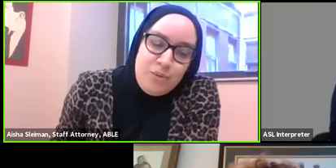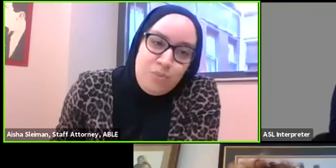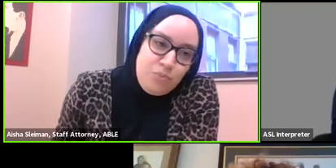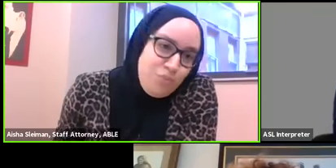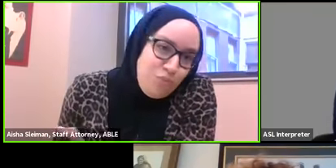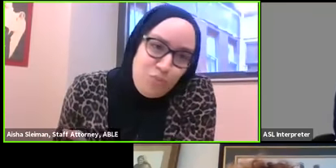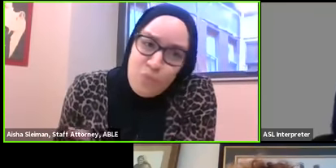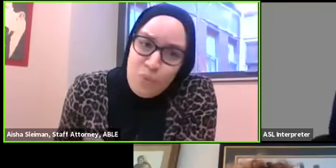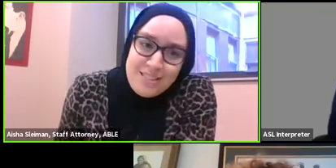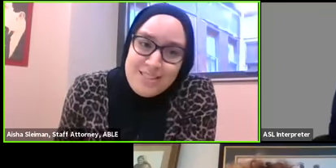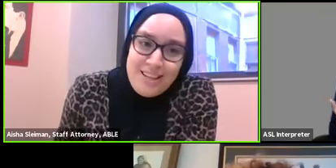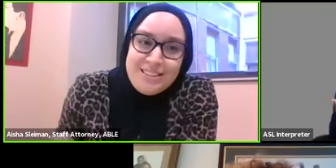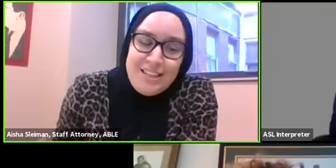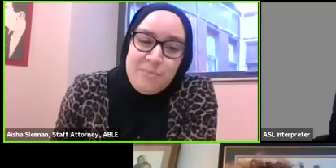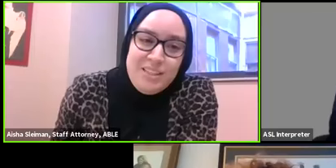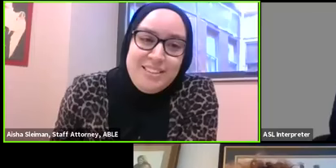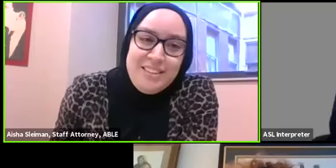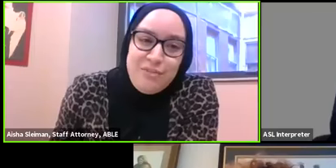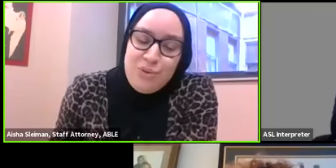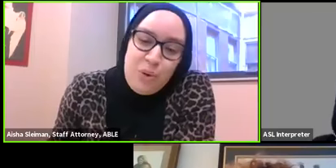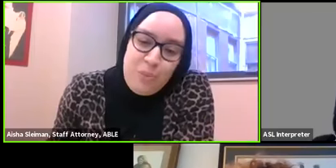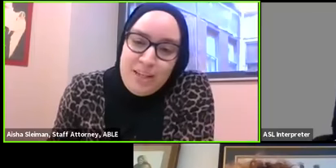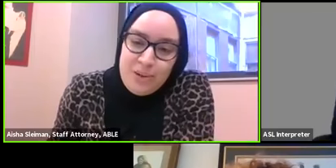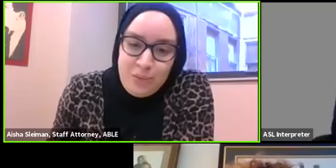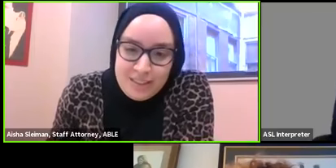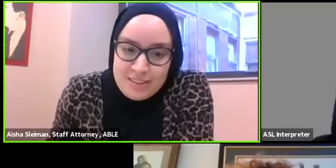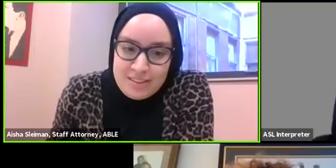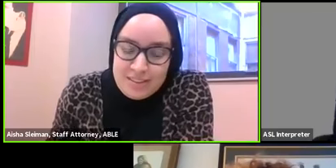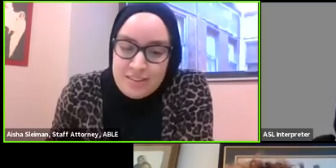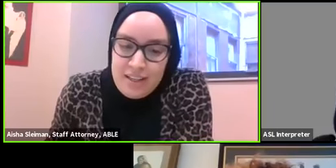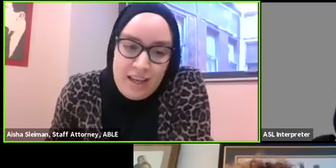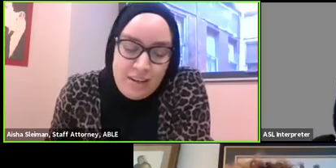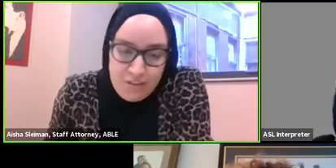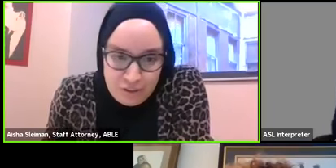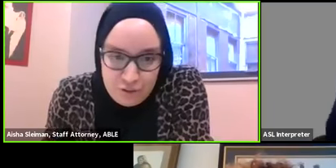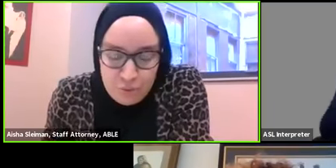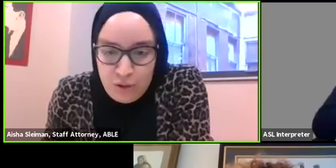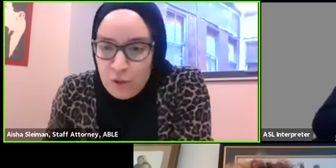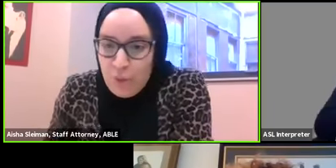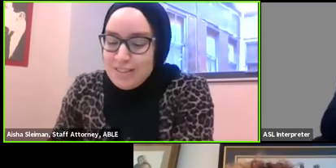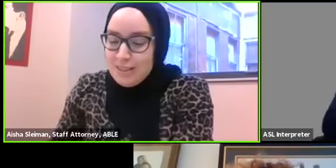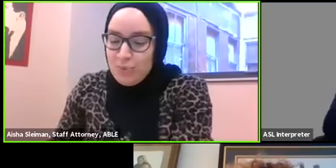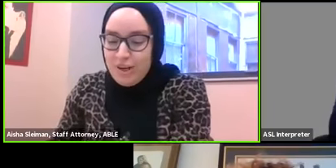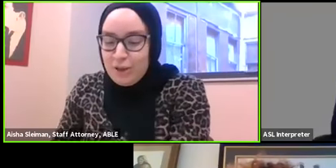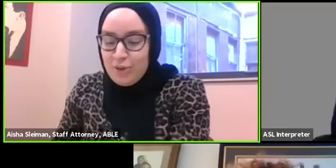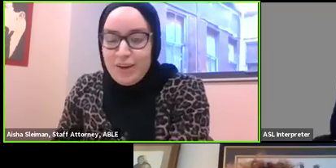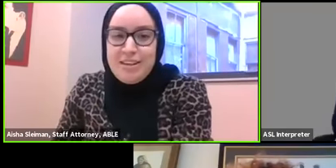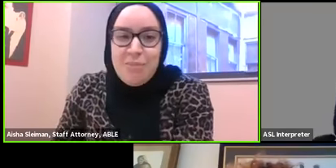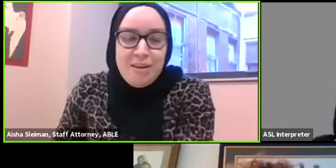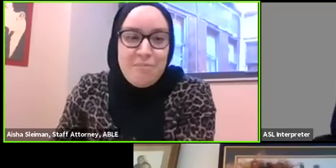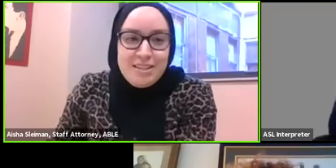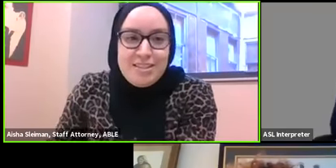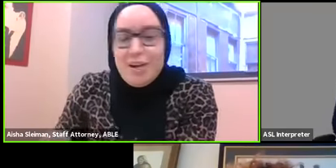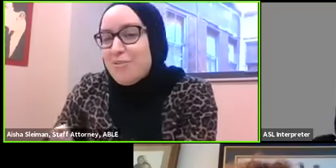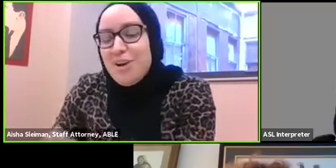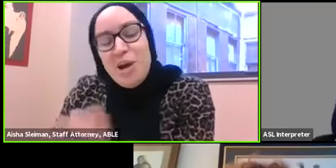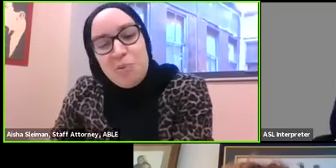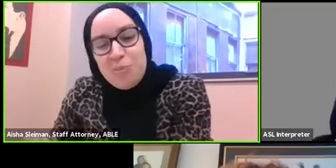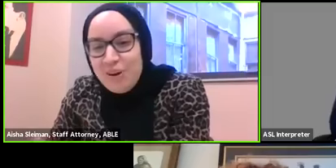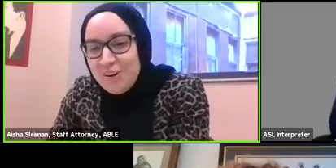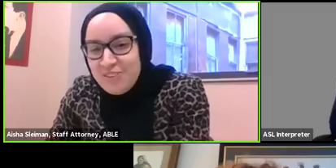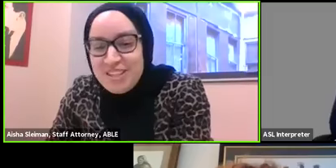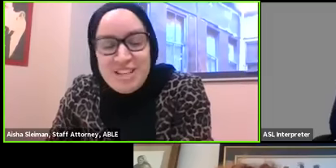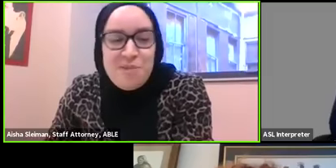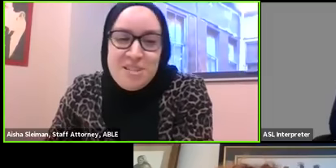what he said i mean if you don't pay your rent they can evict you although i did want to correct in my mess of